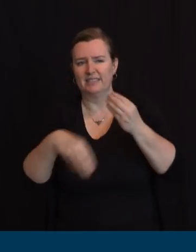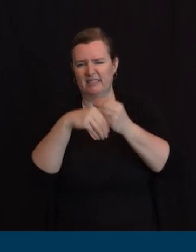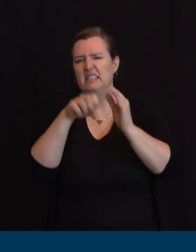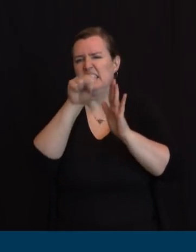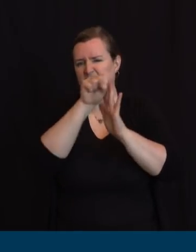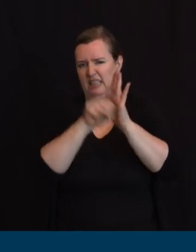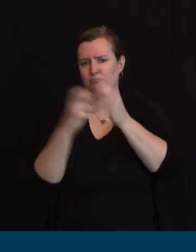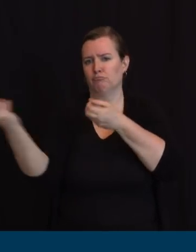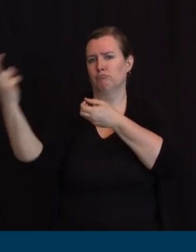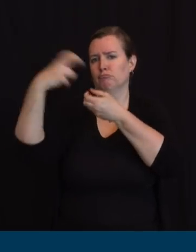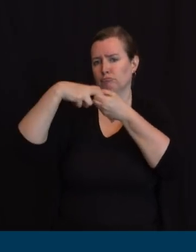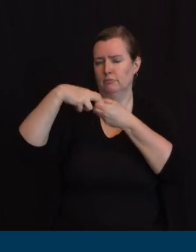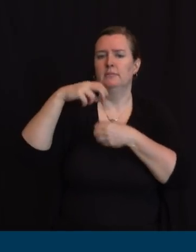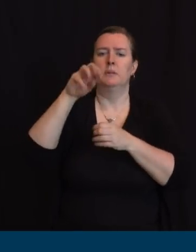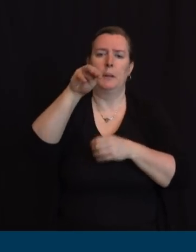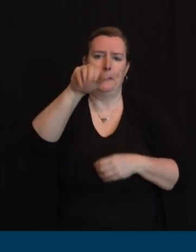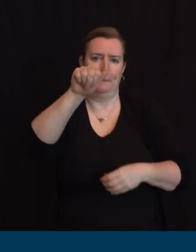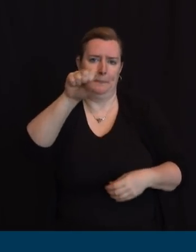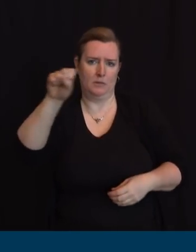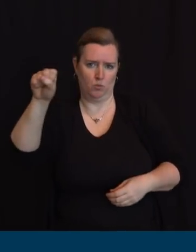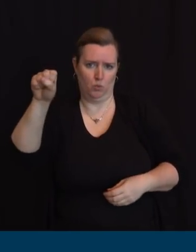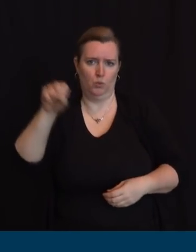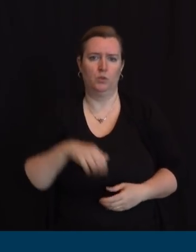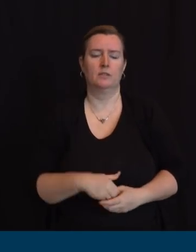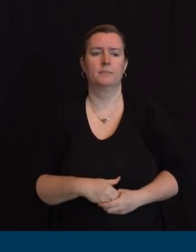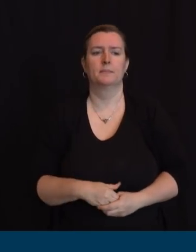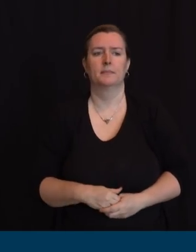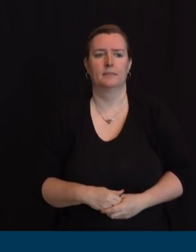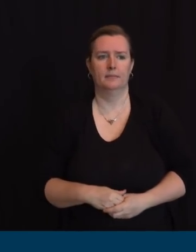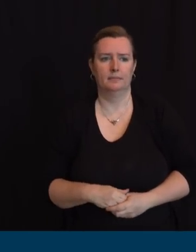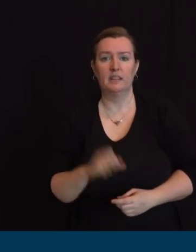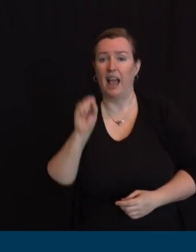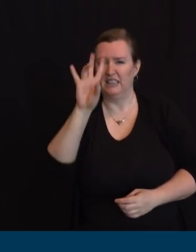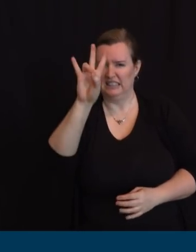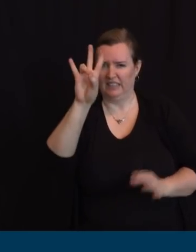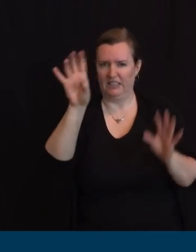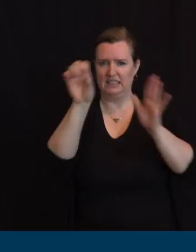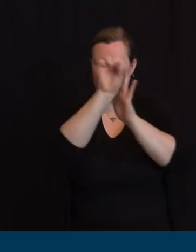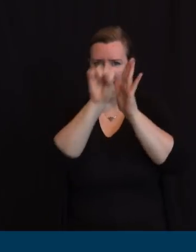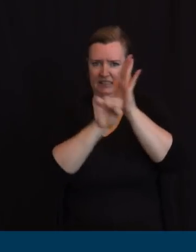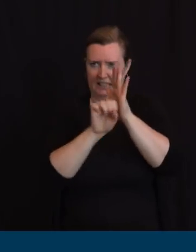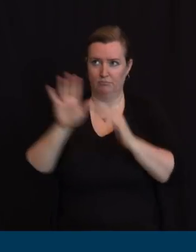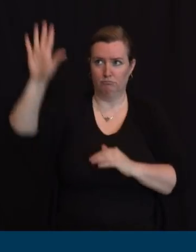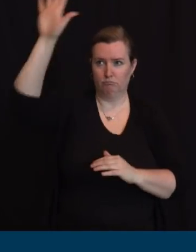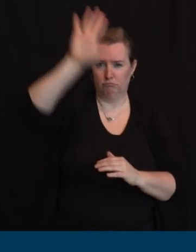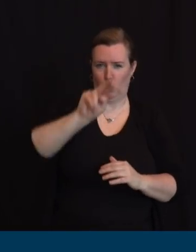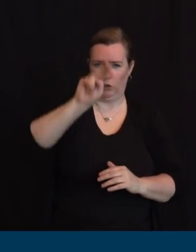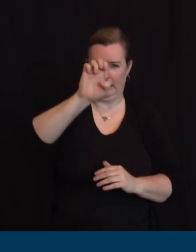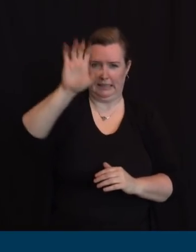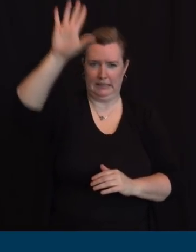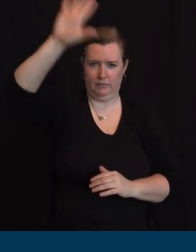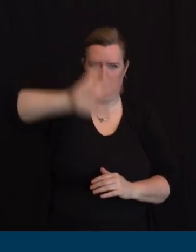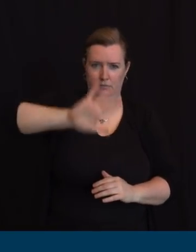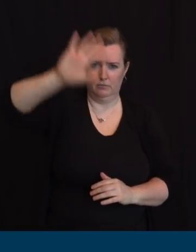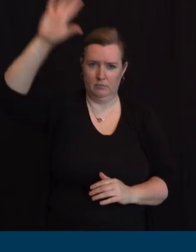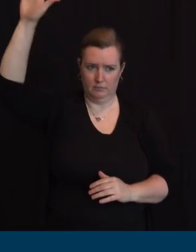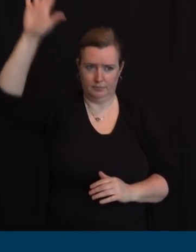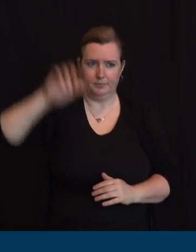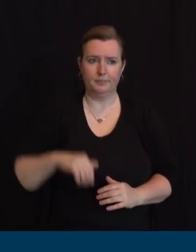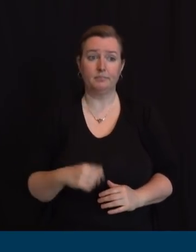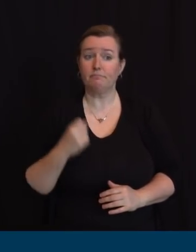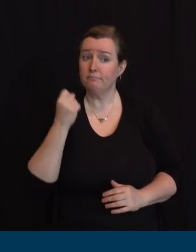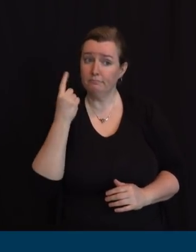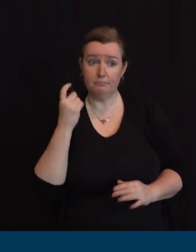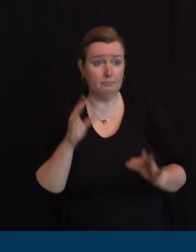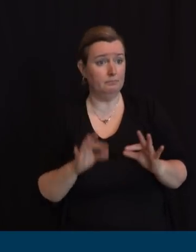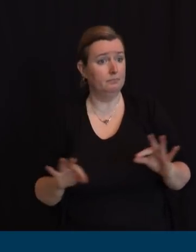through it includes a heavy dose and Judy you correct me if I'm wrong of health care infrastructure questions so it's not just